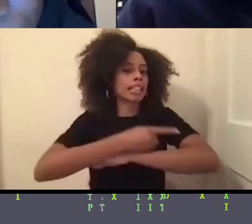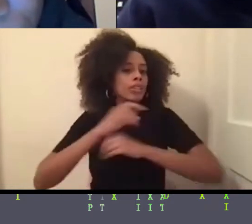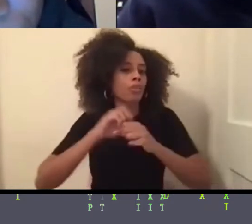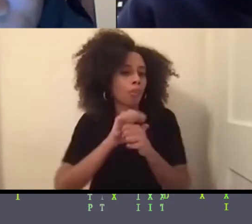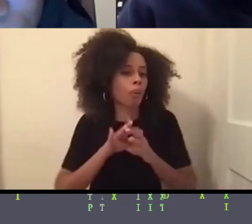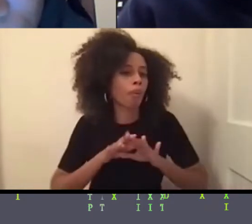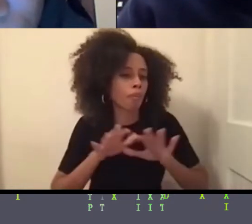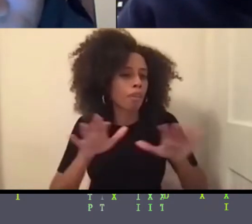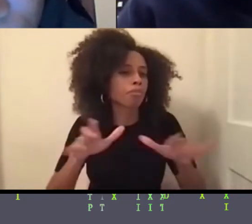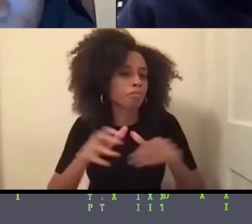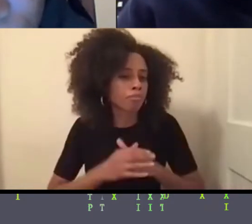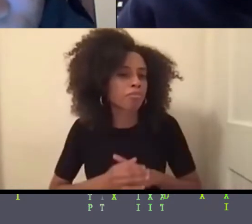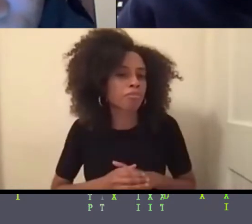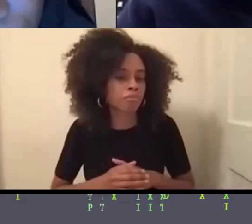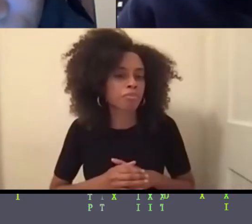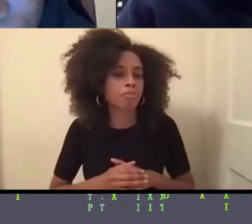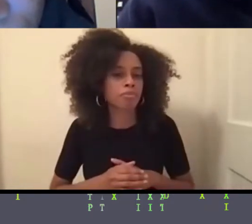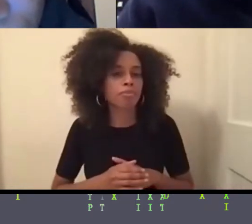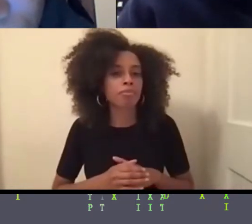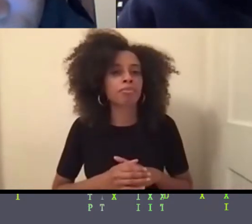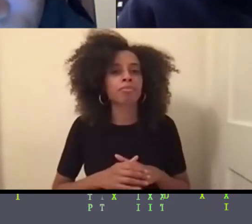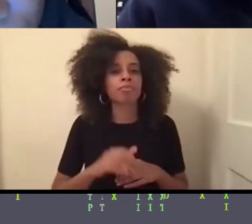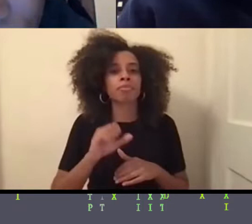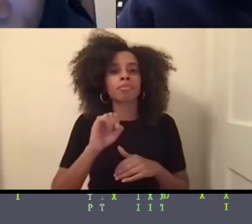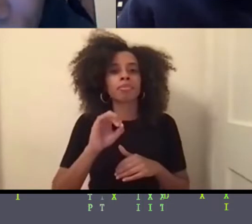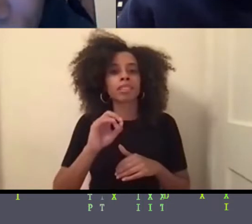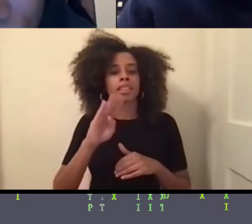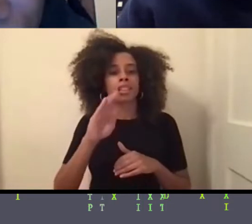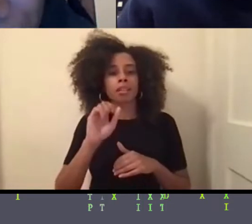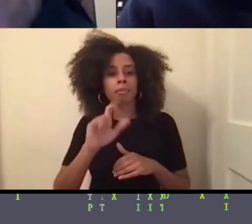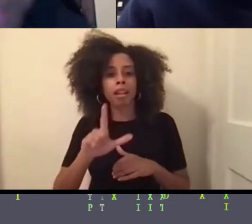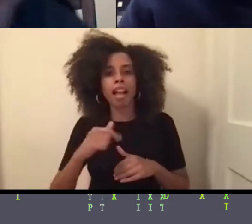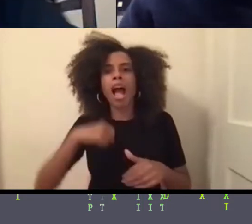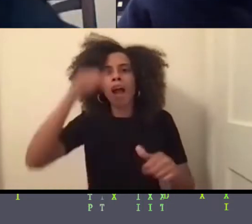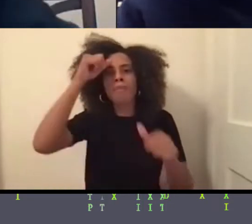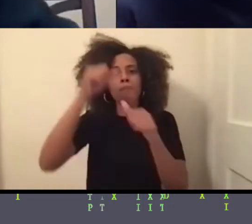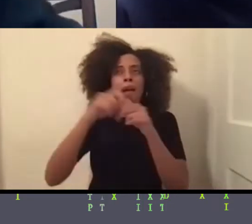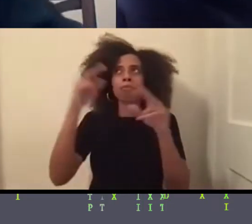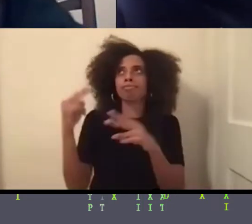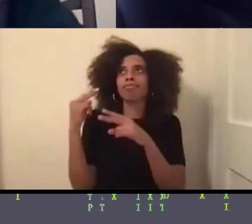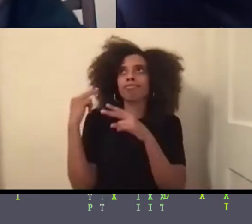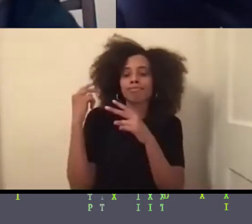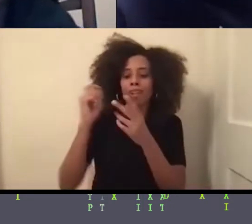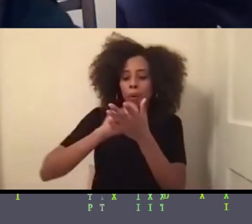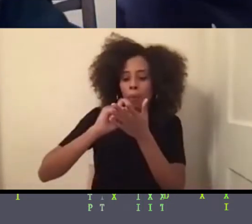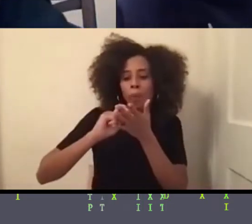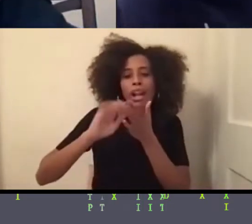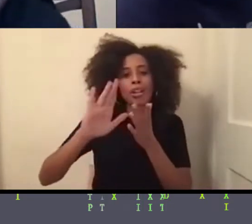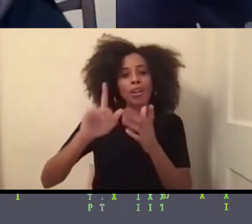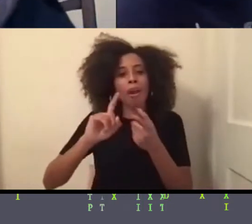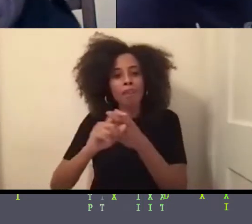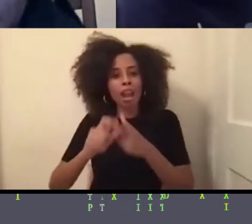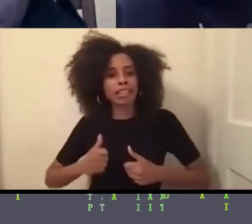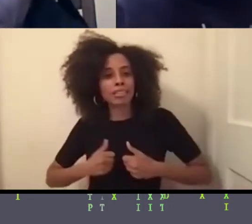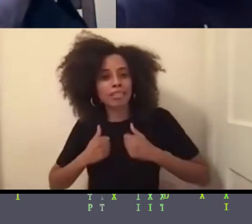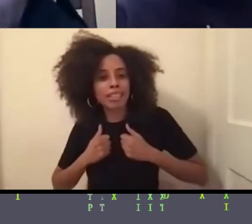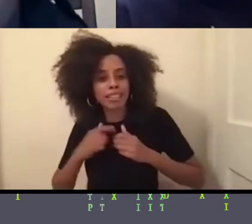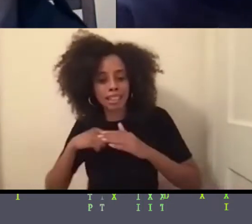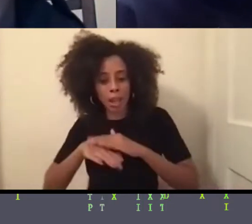I definitely remember the days of writing friends addresses in a book to try to keep up. But